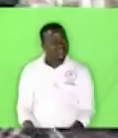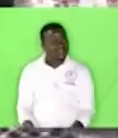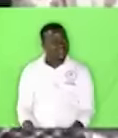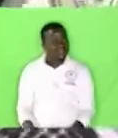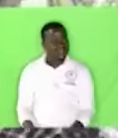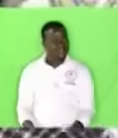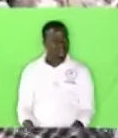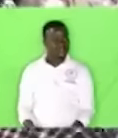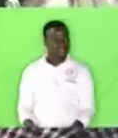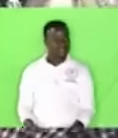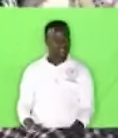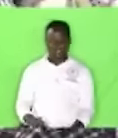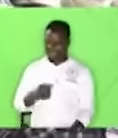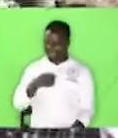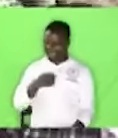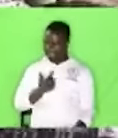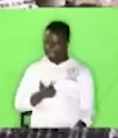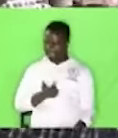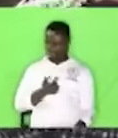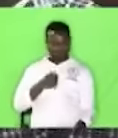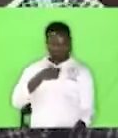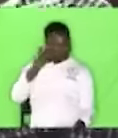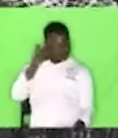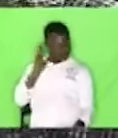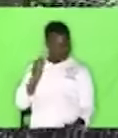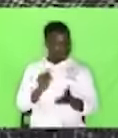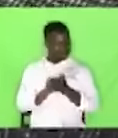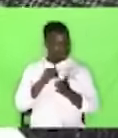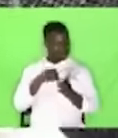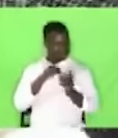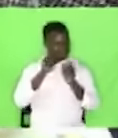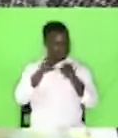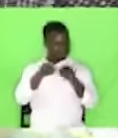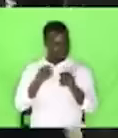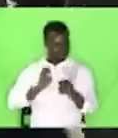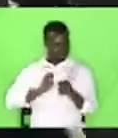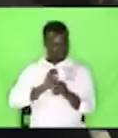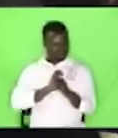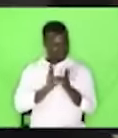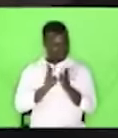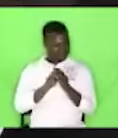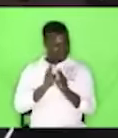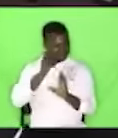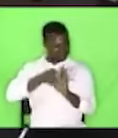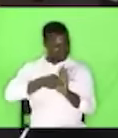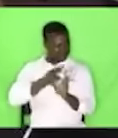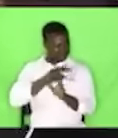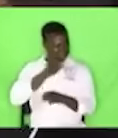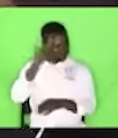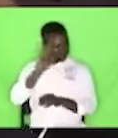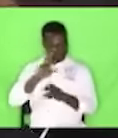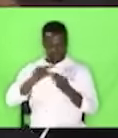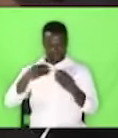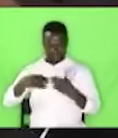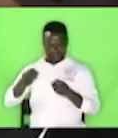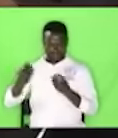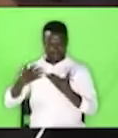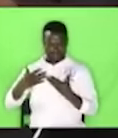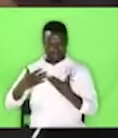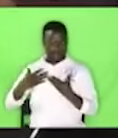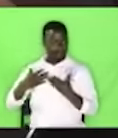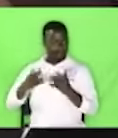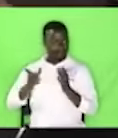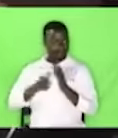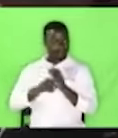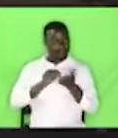Me too. I didn't know that I was going to be part of any presbytery meeting. The man has used my